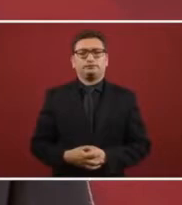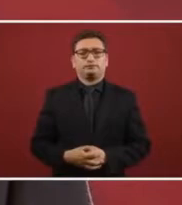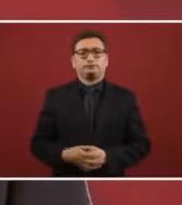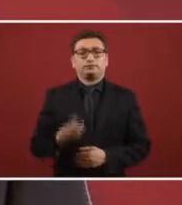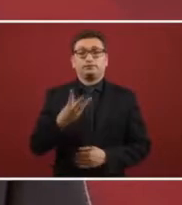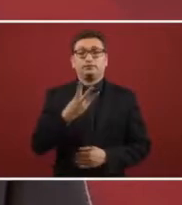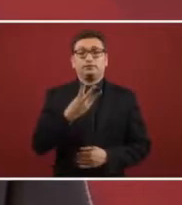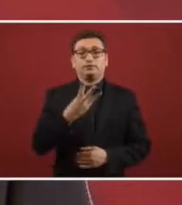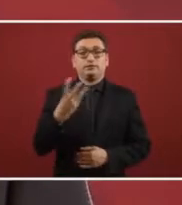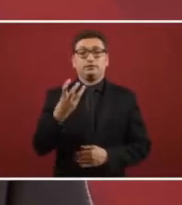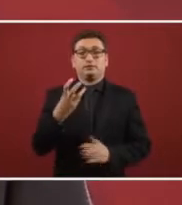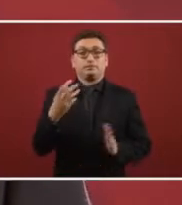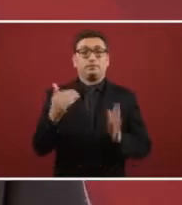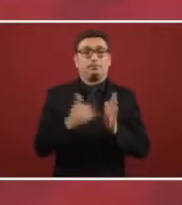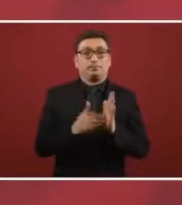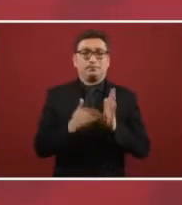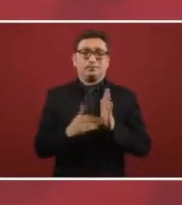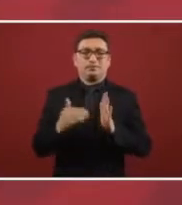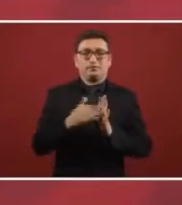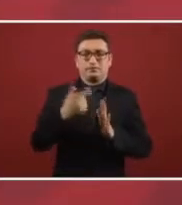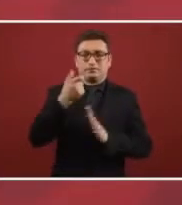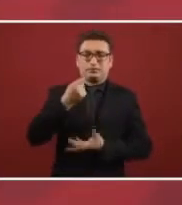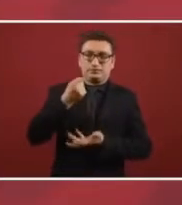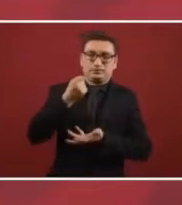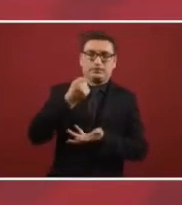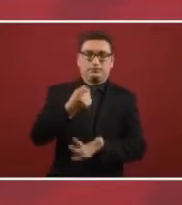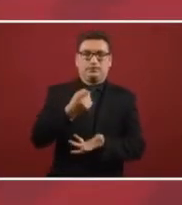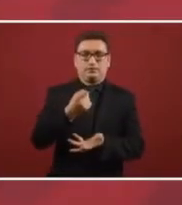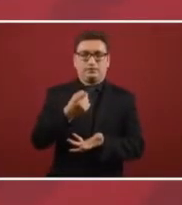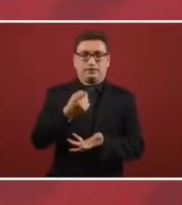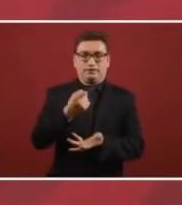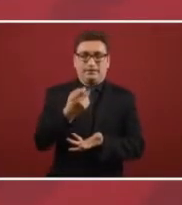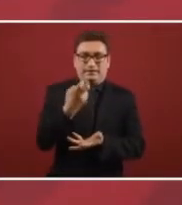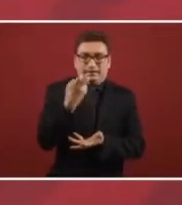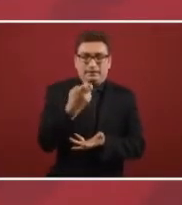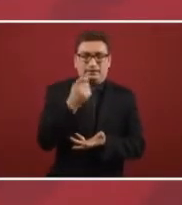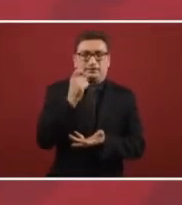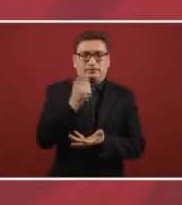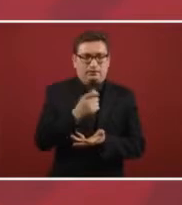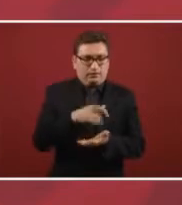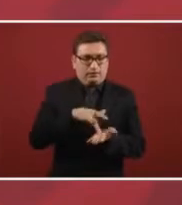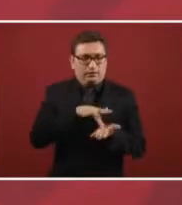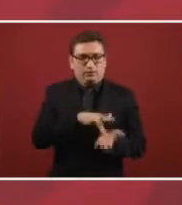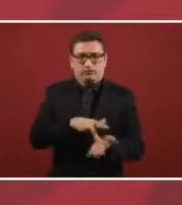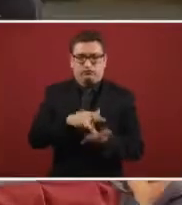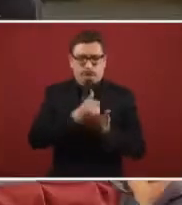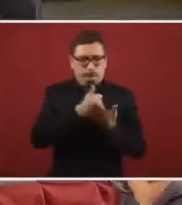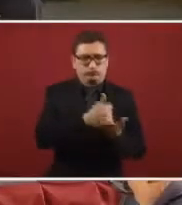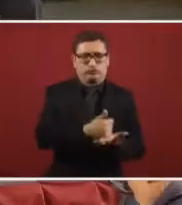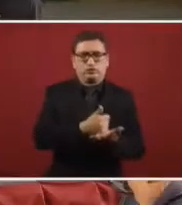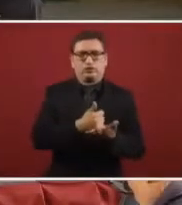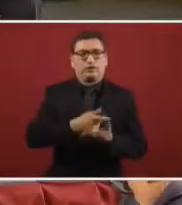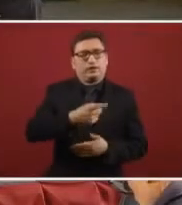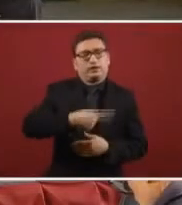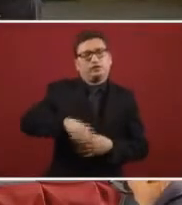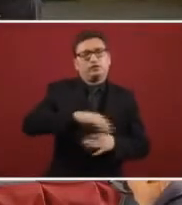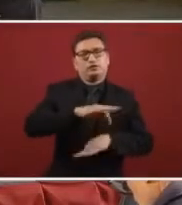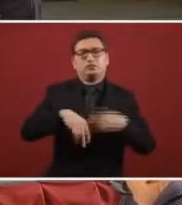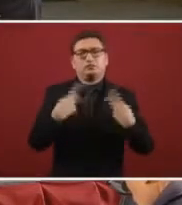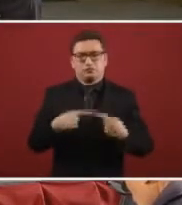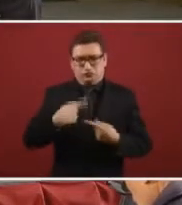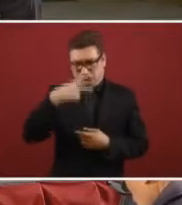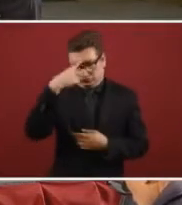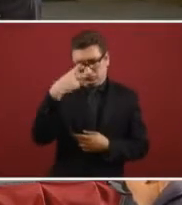than 300,000 million pesos and by giving it directly to the Mexican